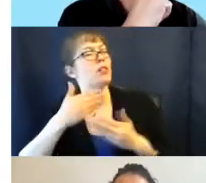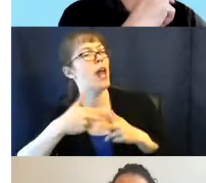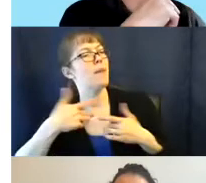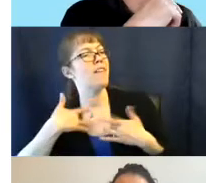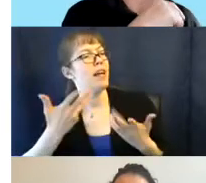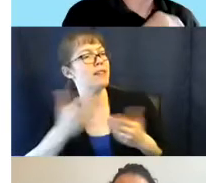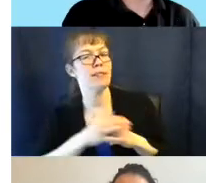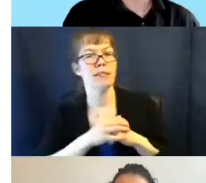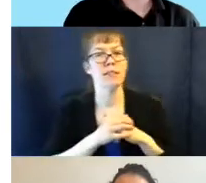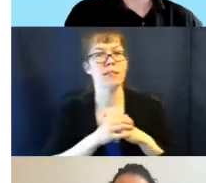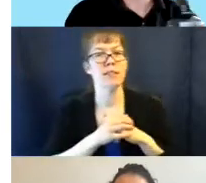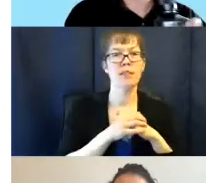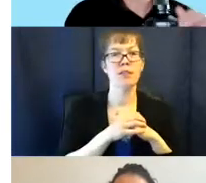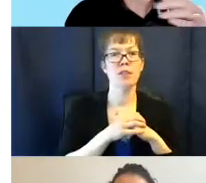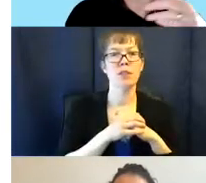Doctor's appointment.